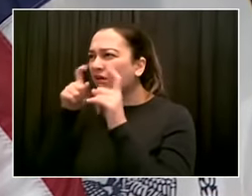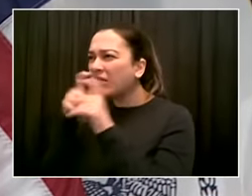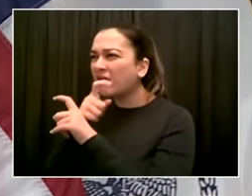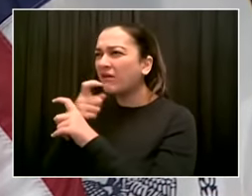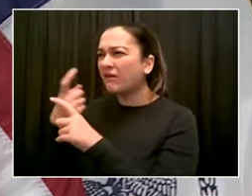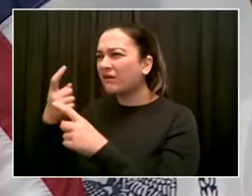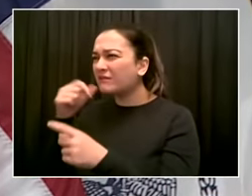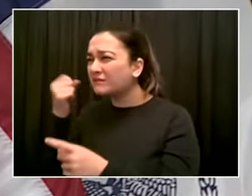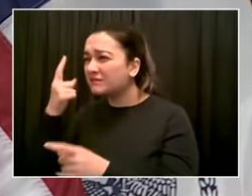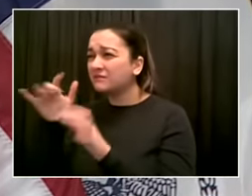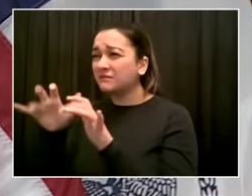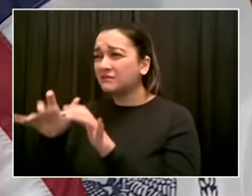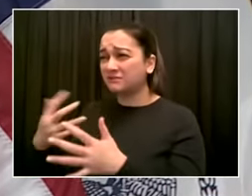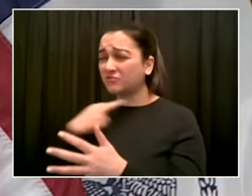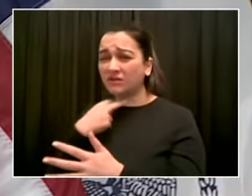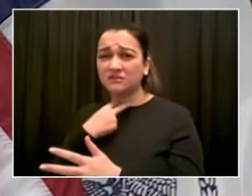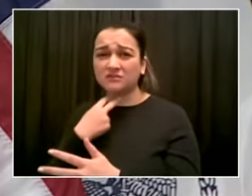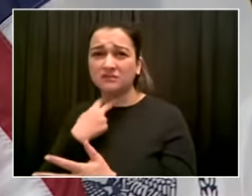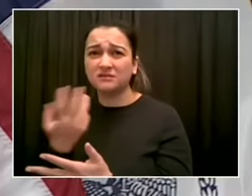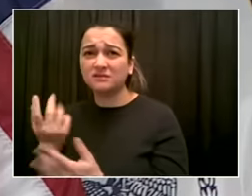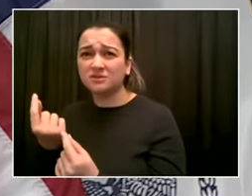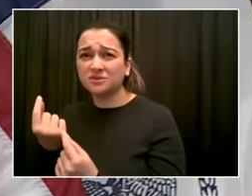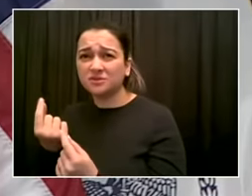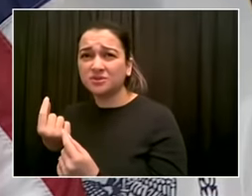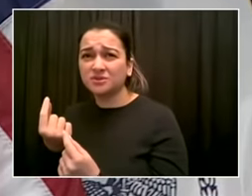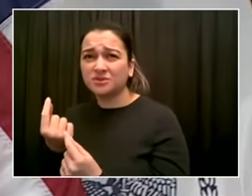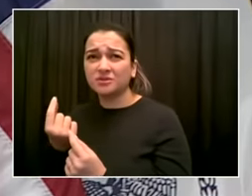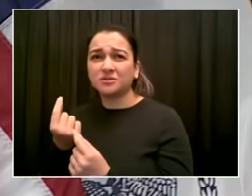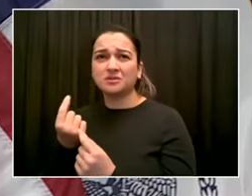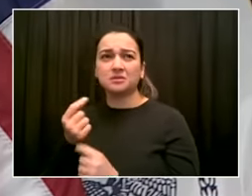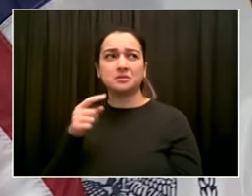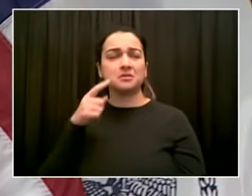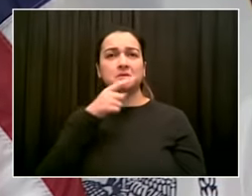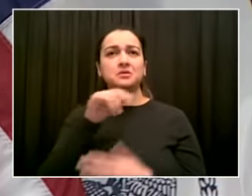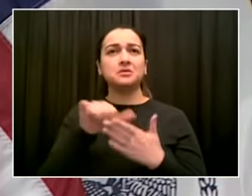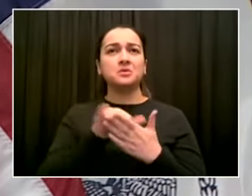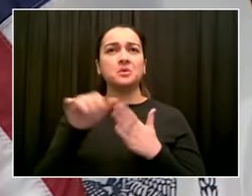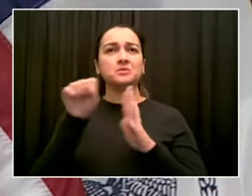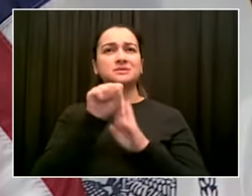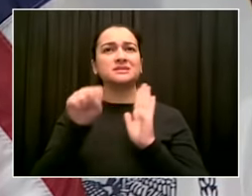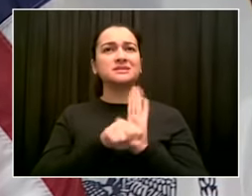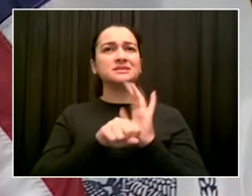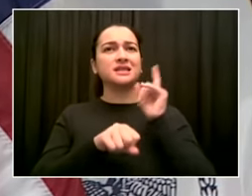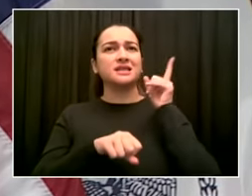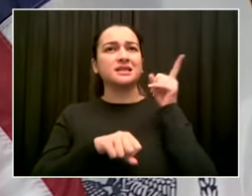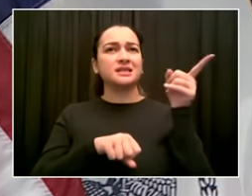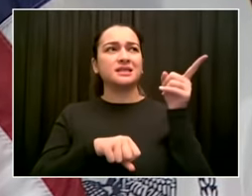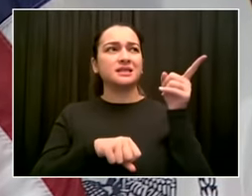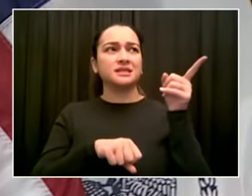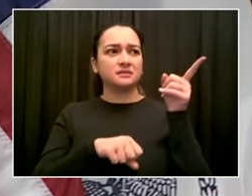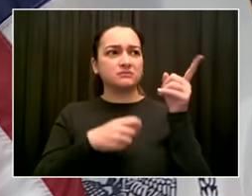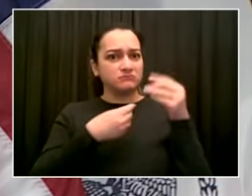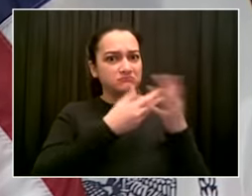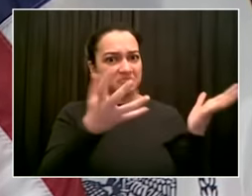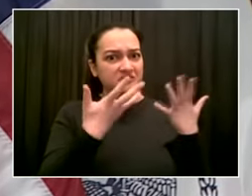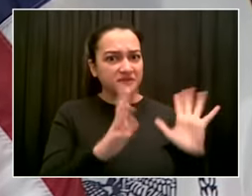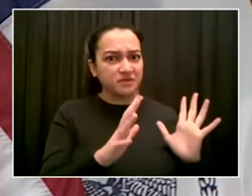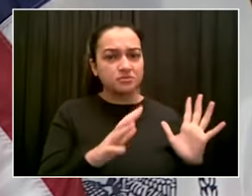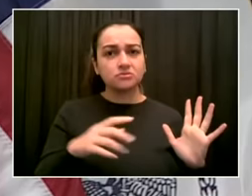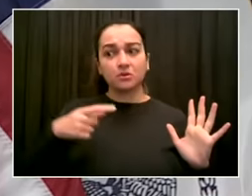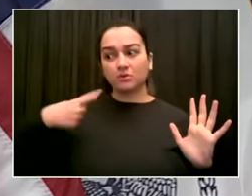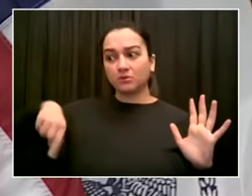vaccines, and when will those start to be administered? I know they're supposed to arrive today, and I'm also wondering if you saw the